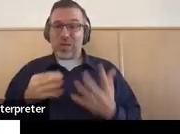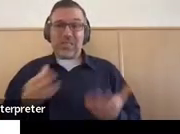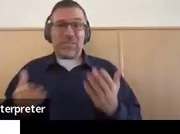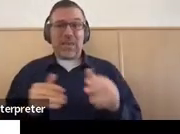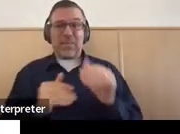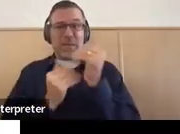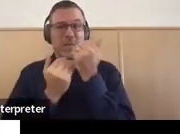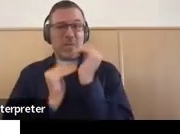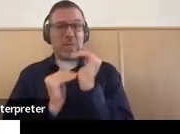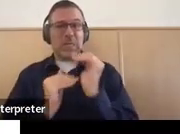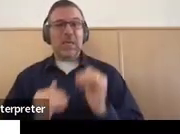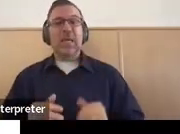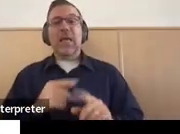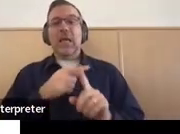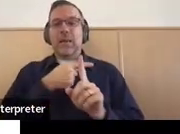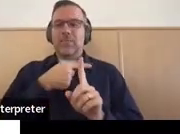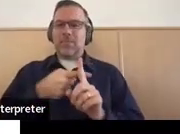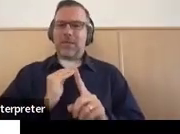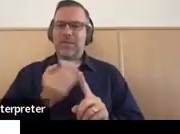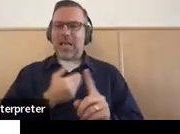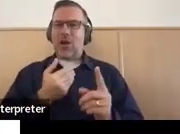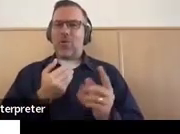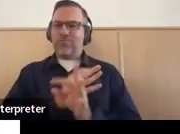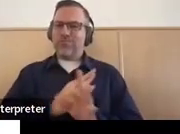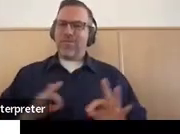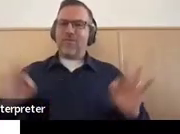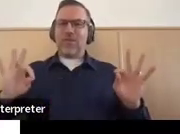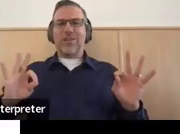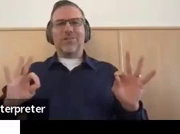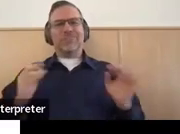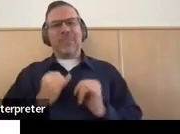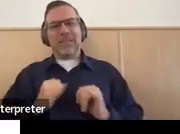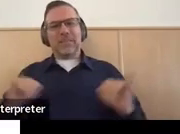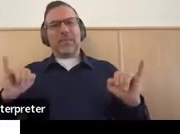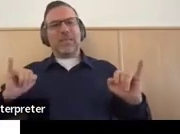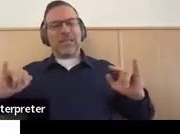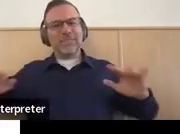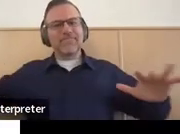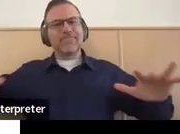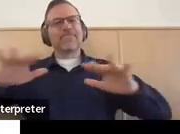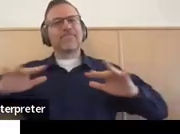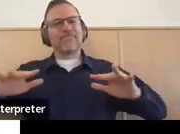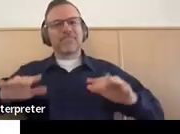and are freedom and independent. Those are all things that make life meaningful.